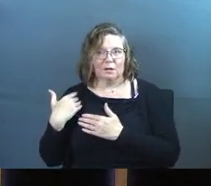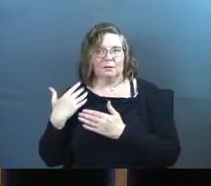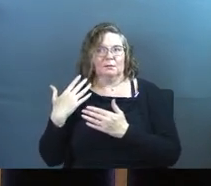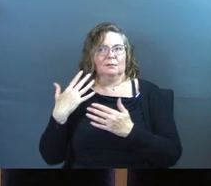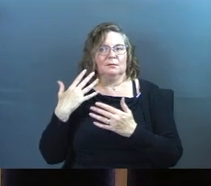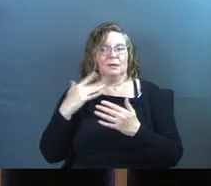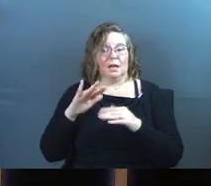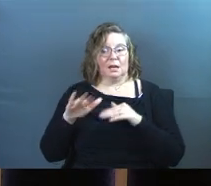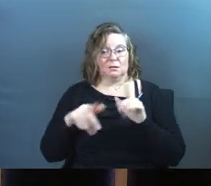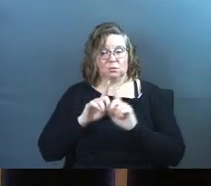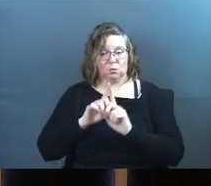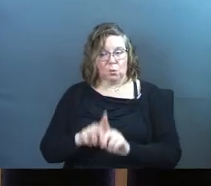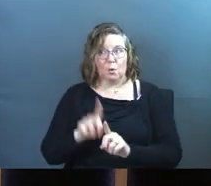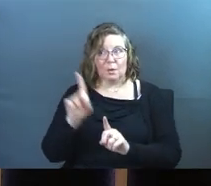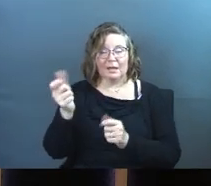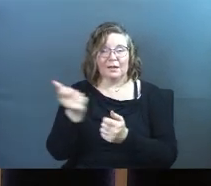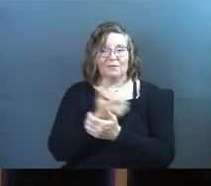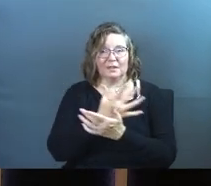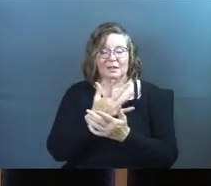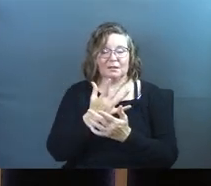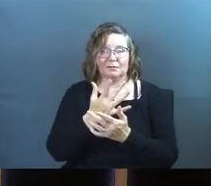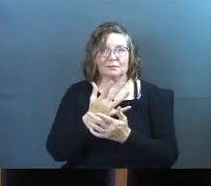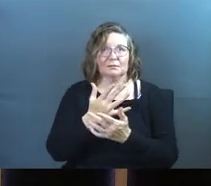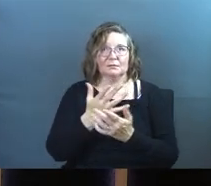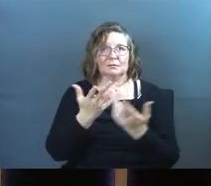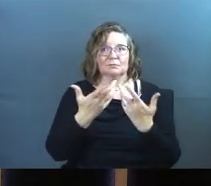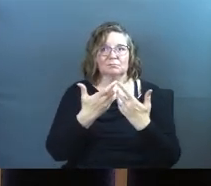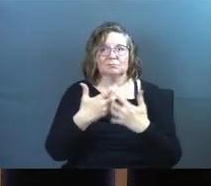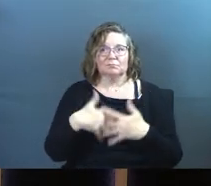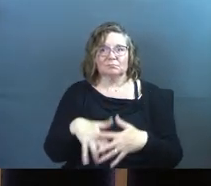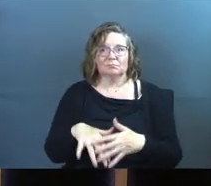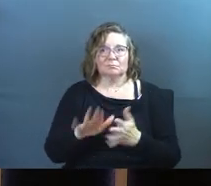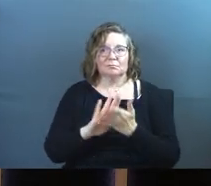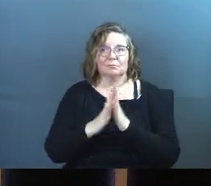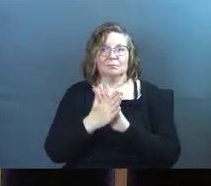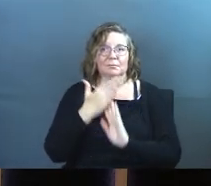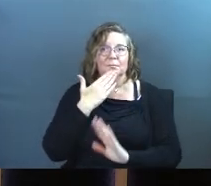And as you walk with Him, everything just gets better.